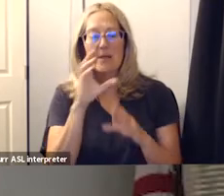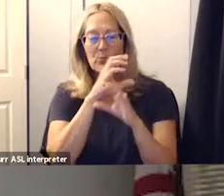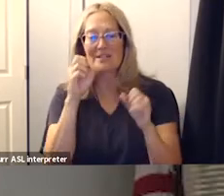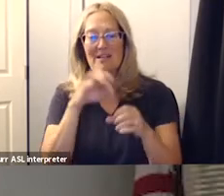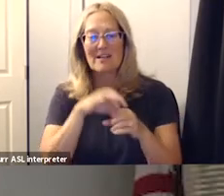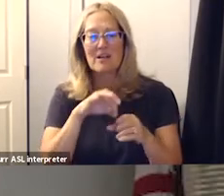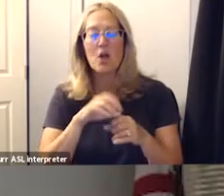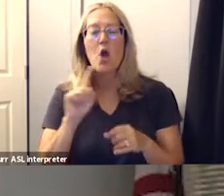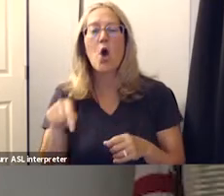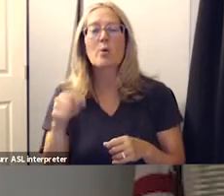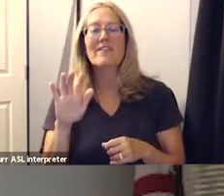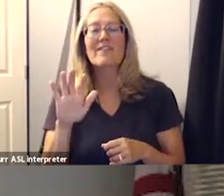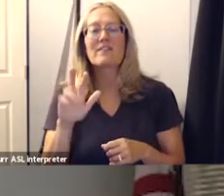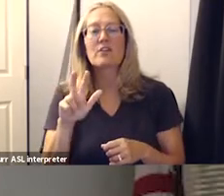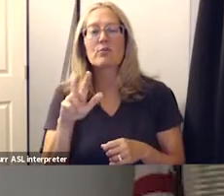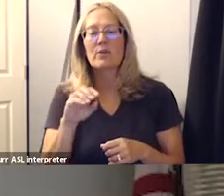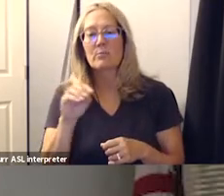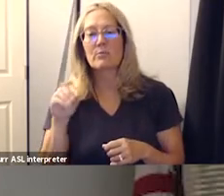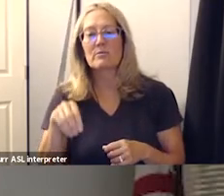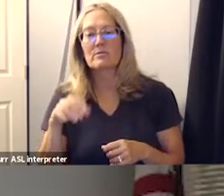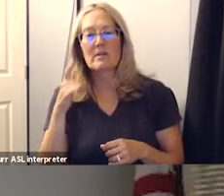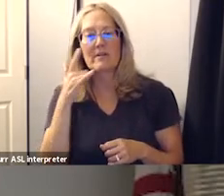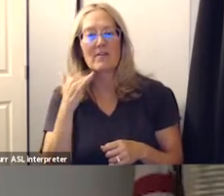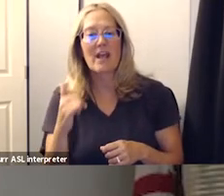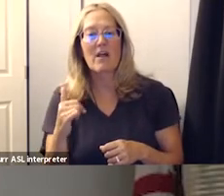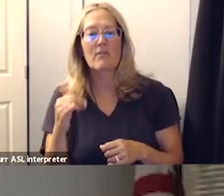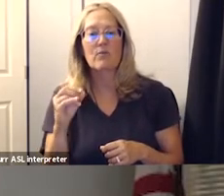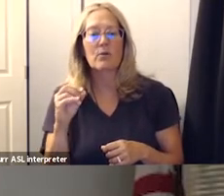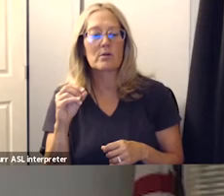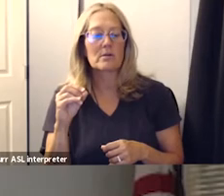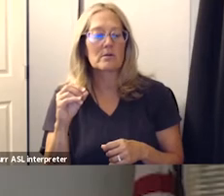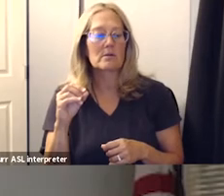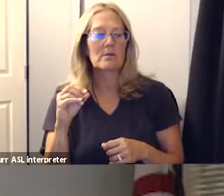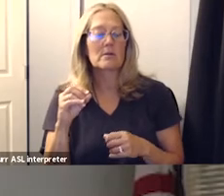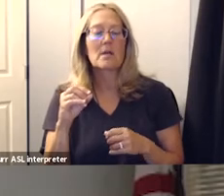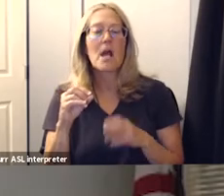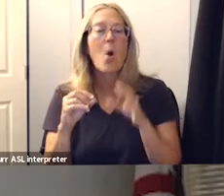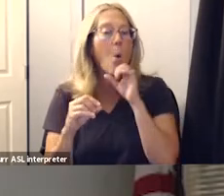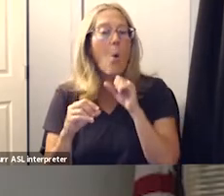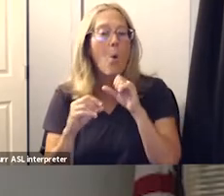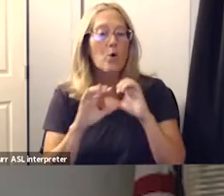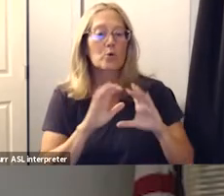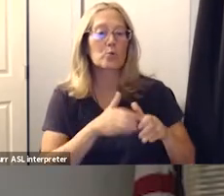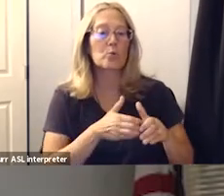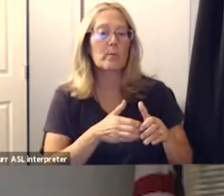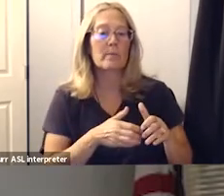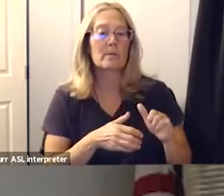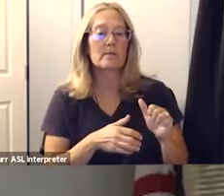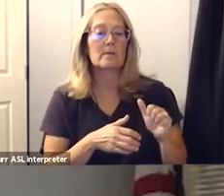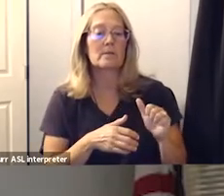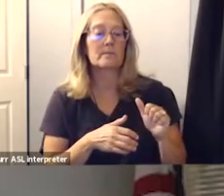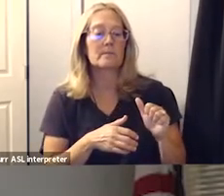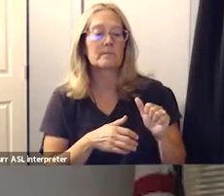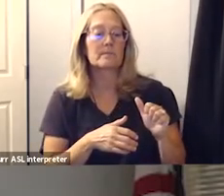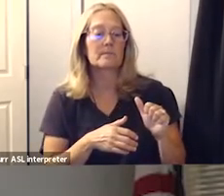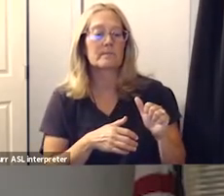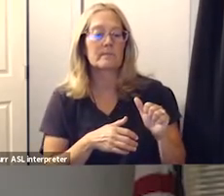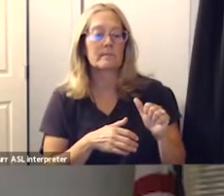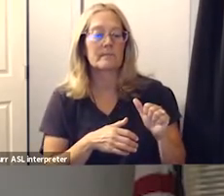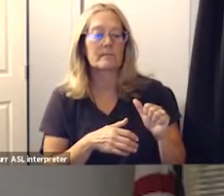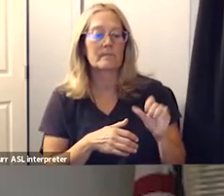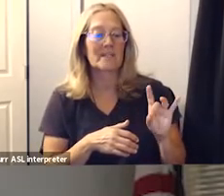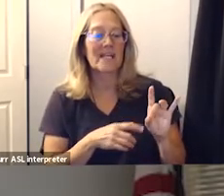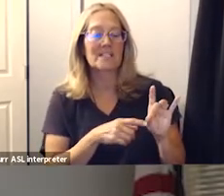53 of california's uh ages excuse me ages